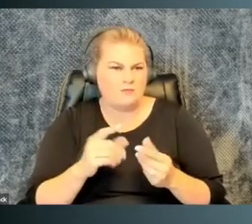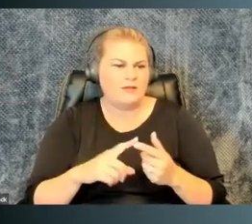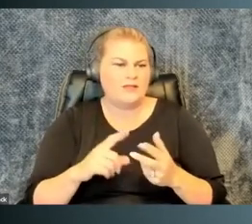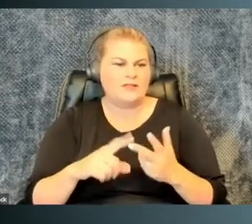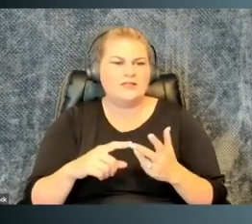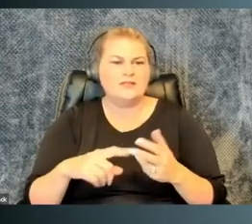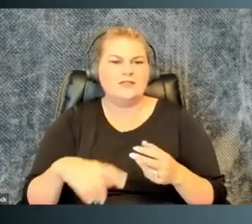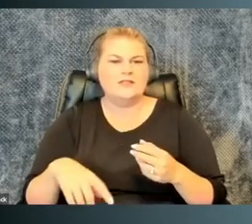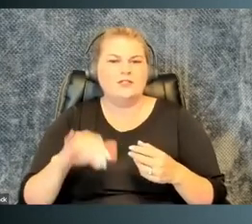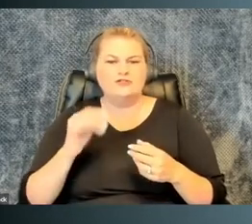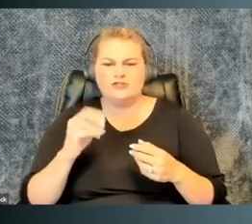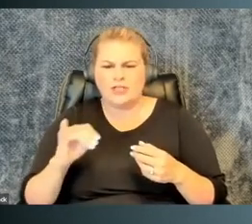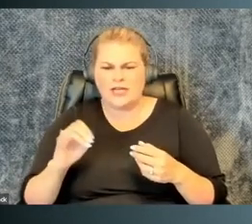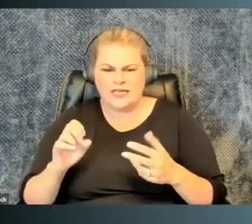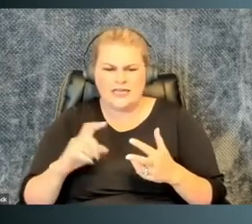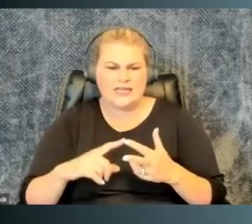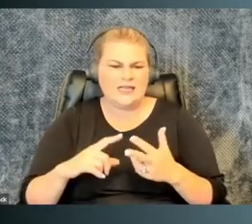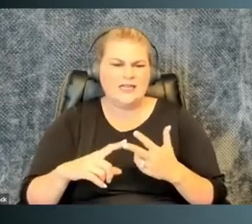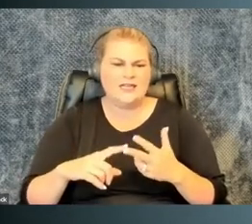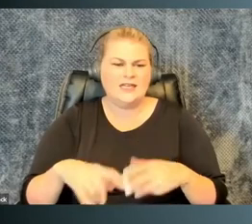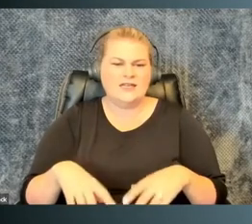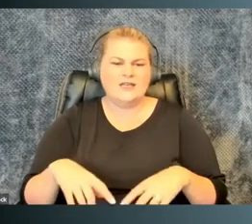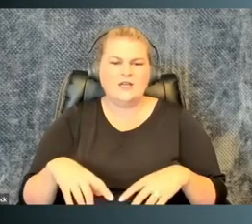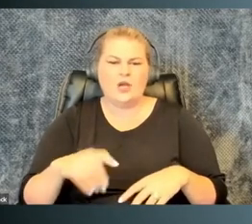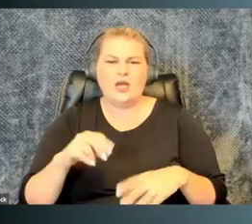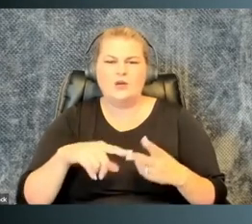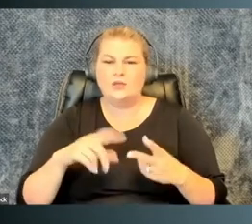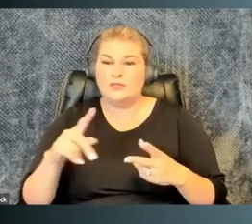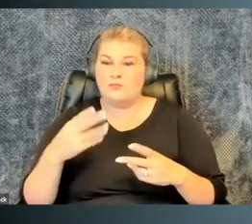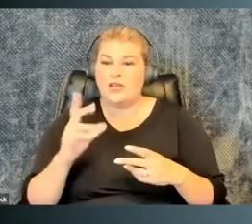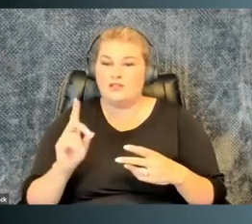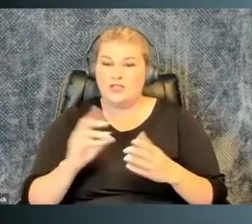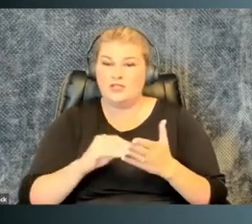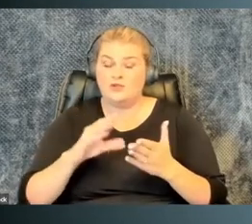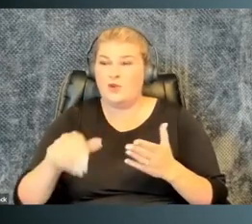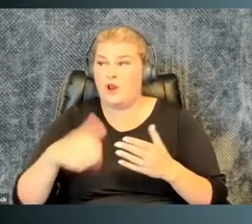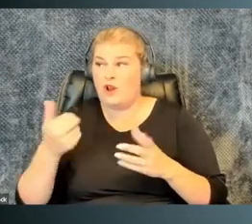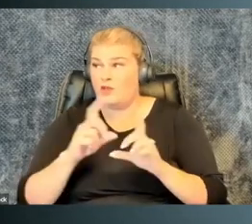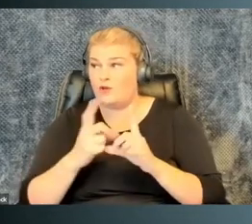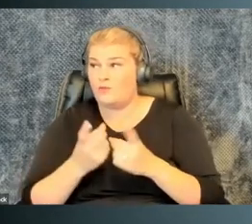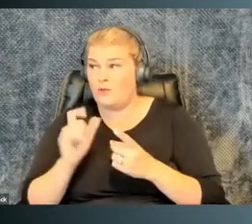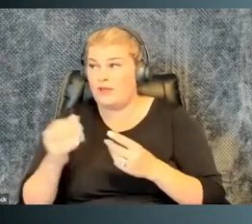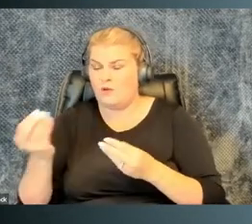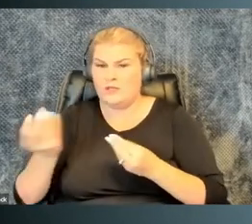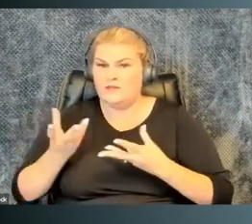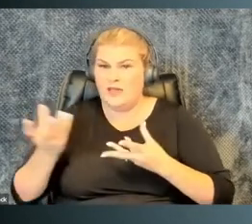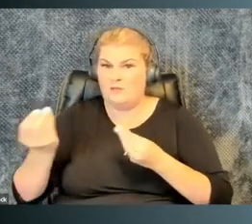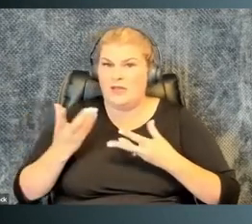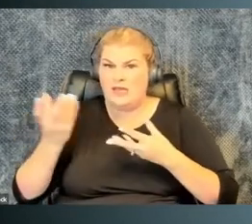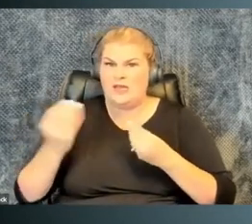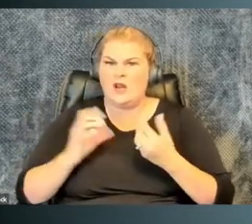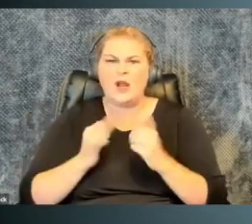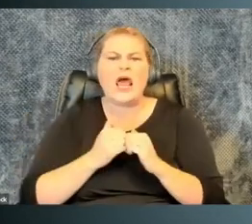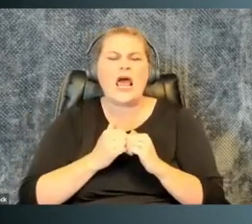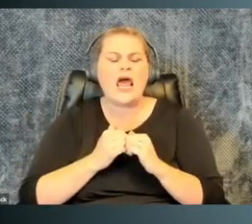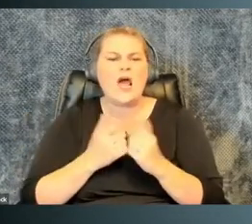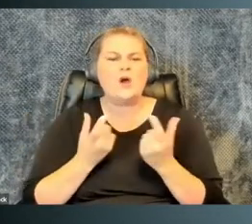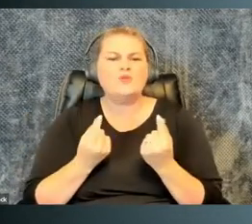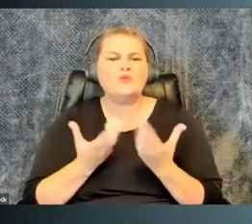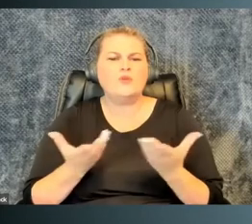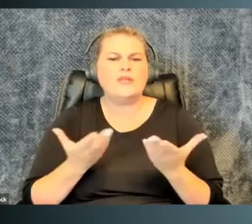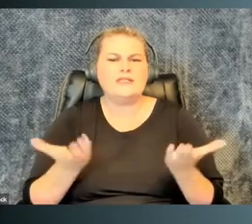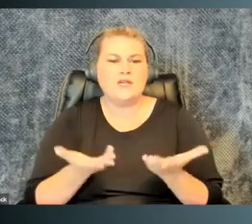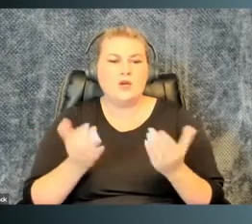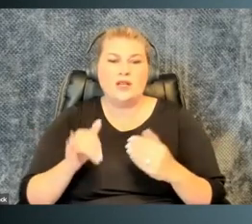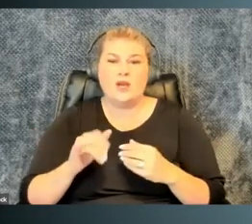campus. Martina Salantek, Jenny Dick Mosher, who, you know, is the PhD student in another department, who was filling